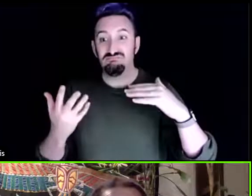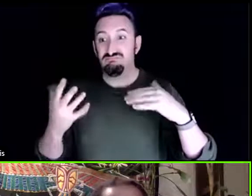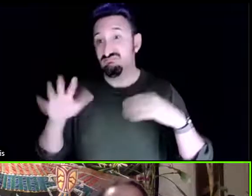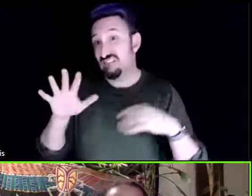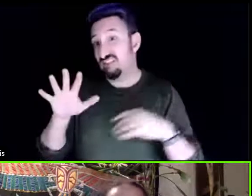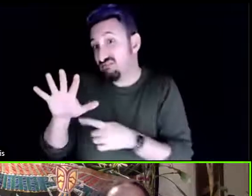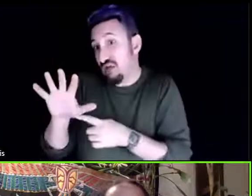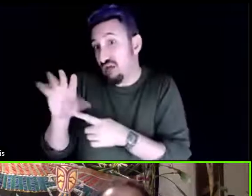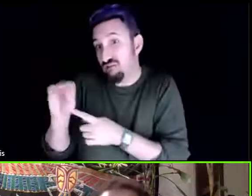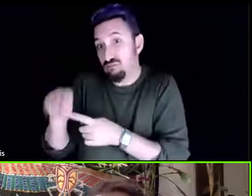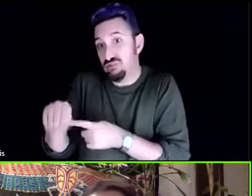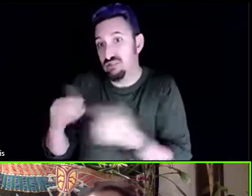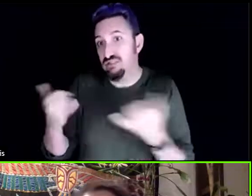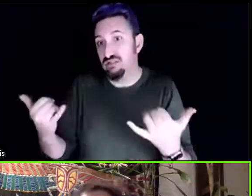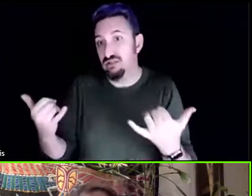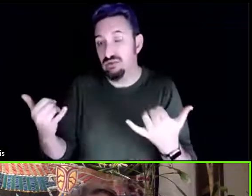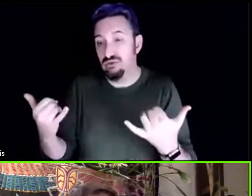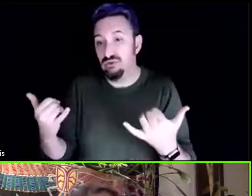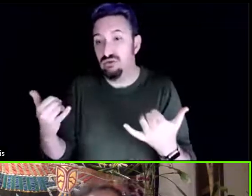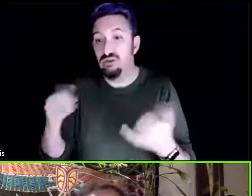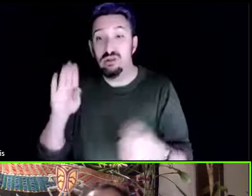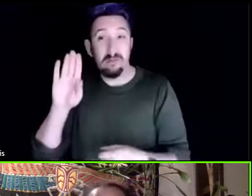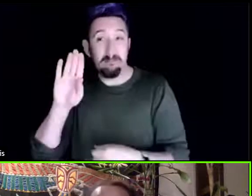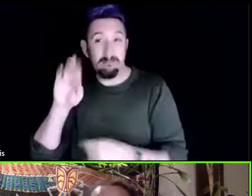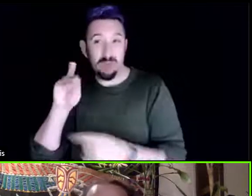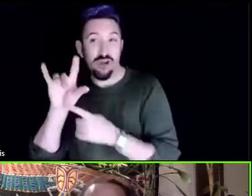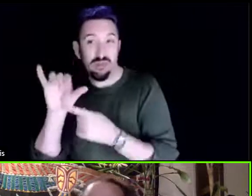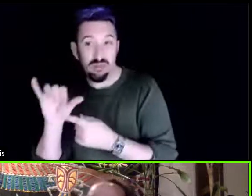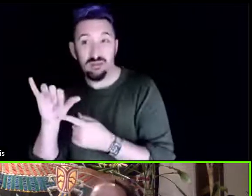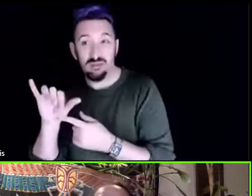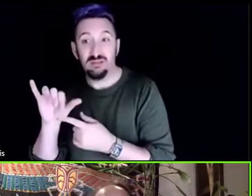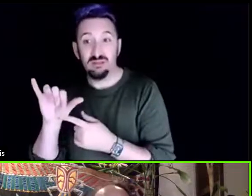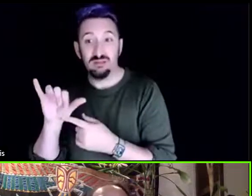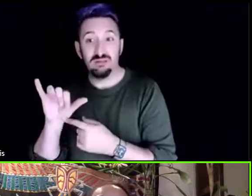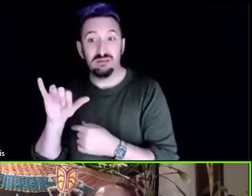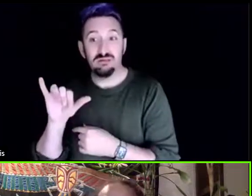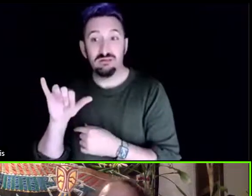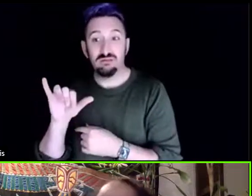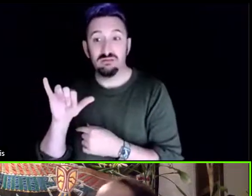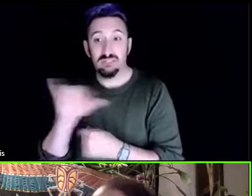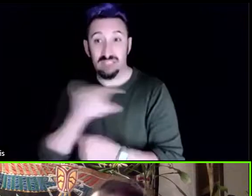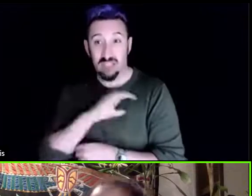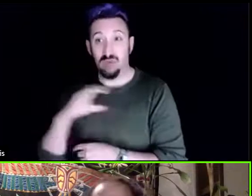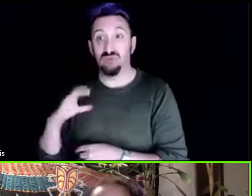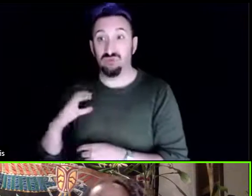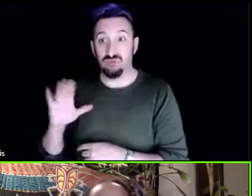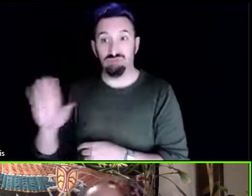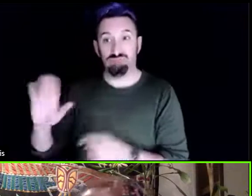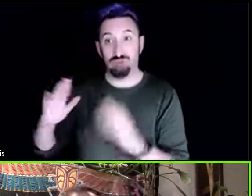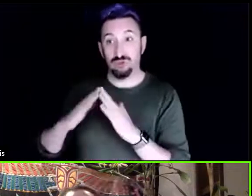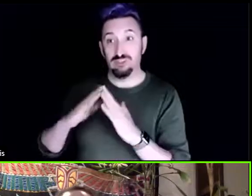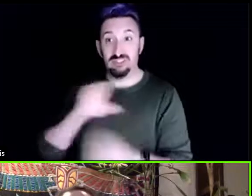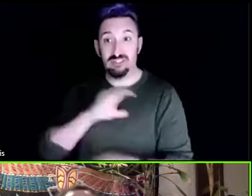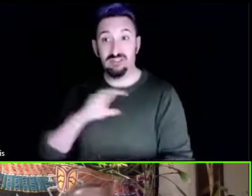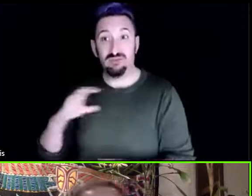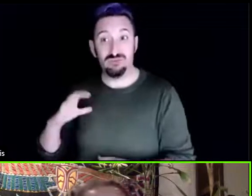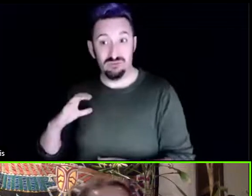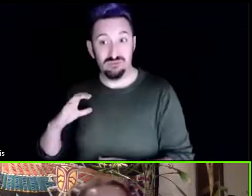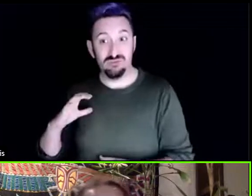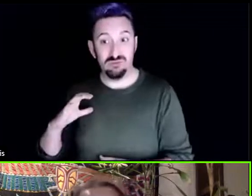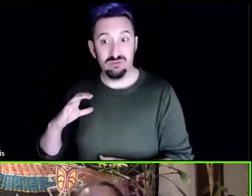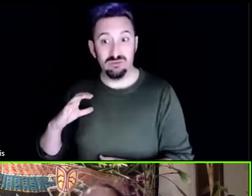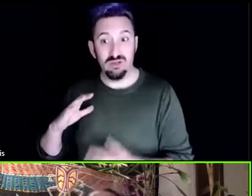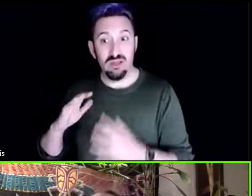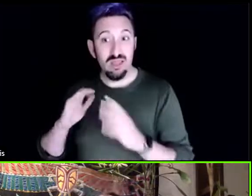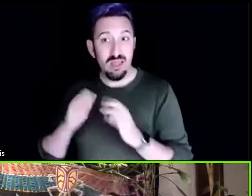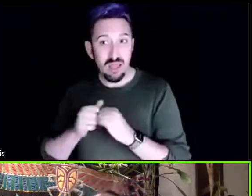so berkeley city council in the way in which berkeley sinks seeks to be progressive